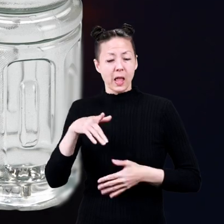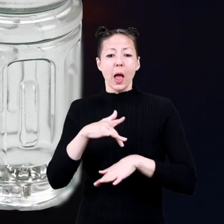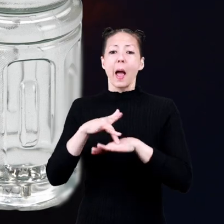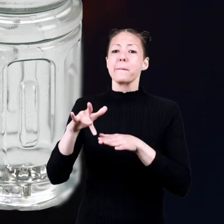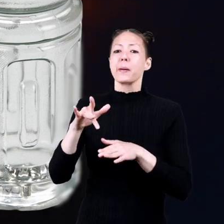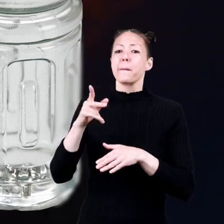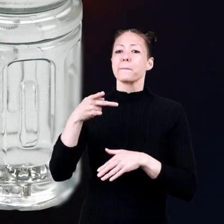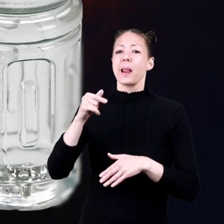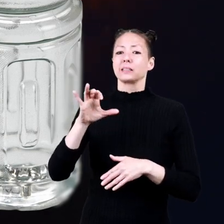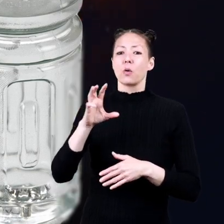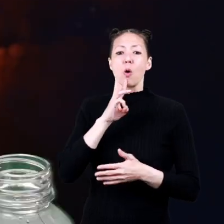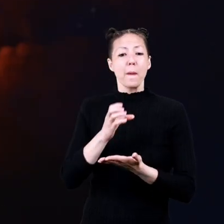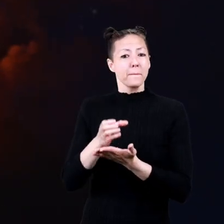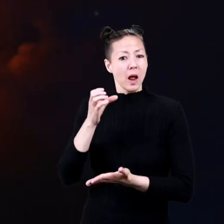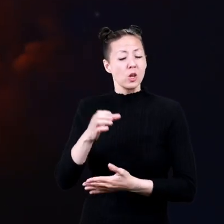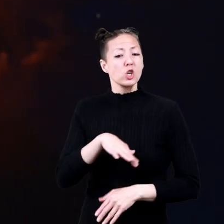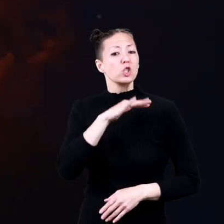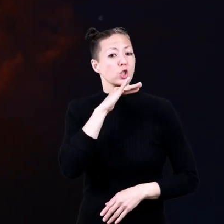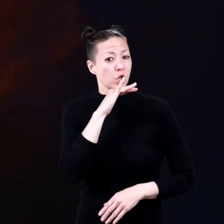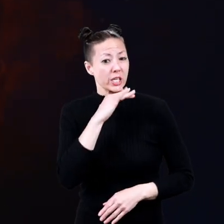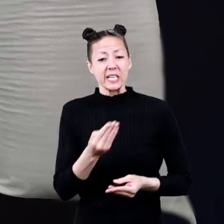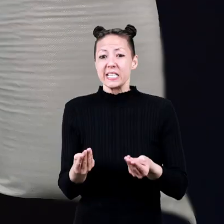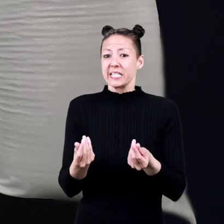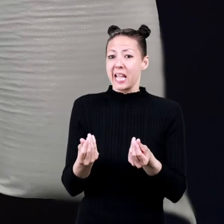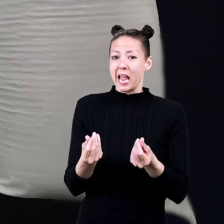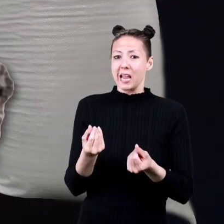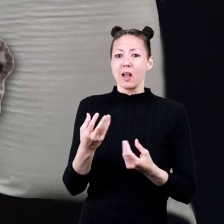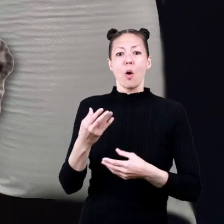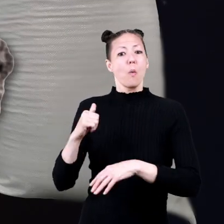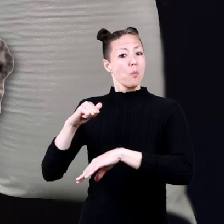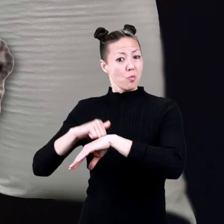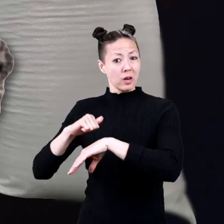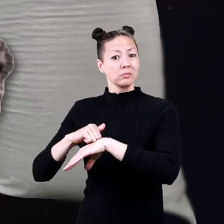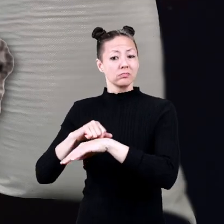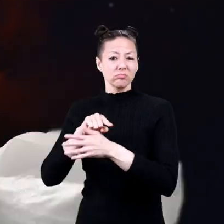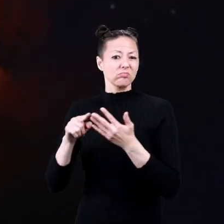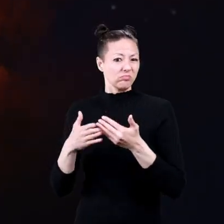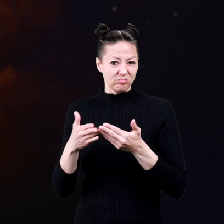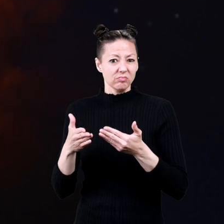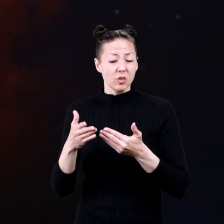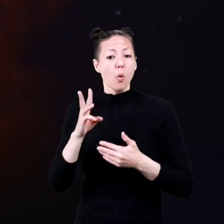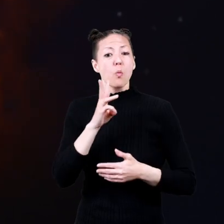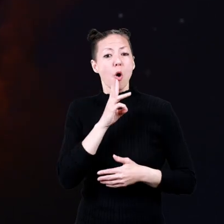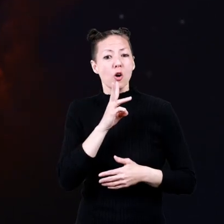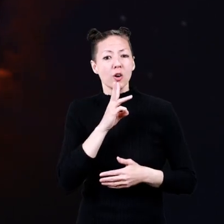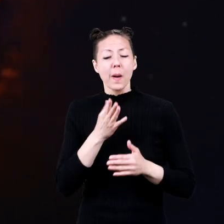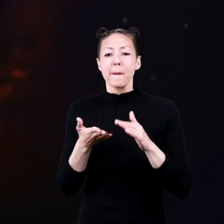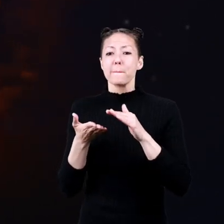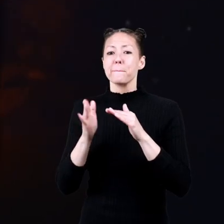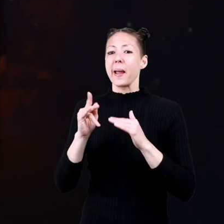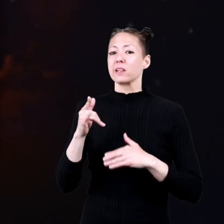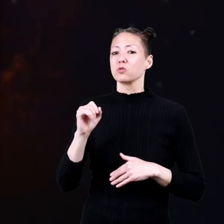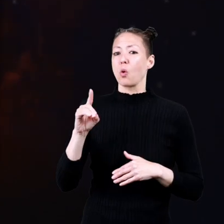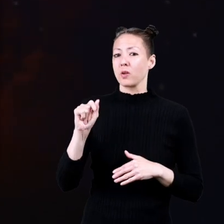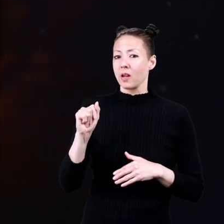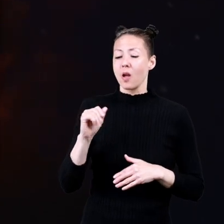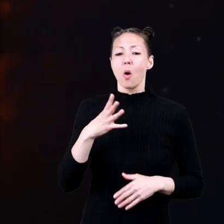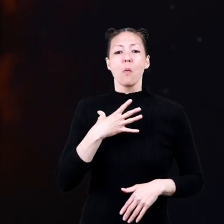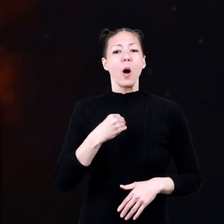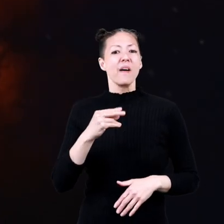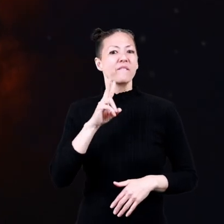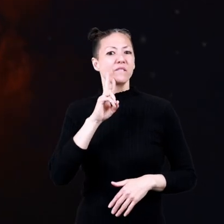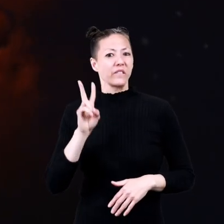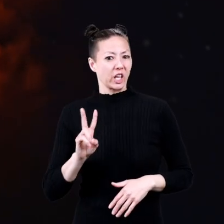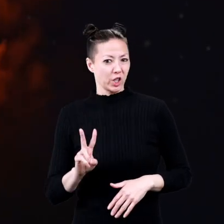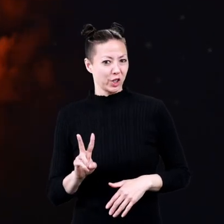empty plastic water bottle dirt sand or rocks water baking soda